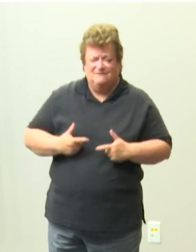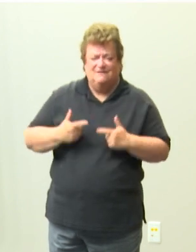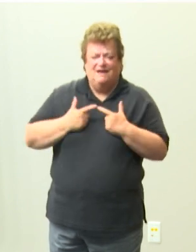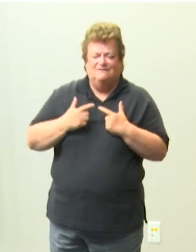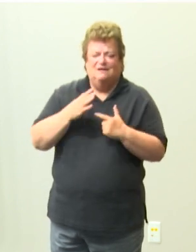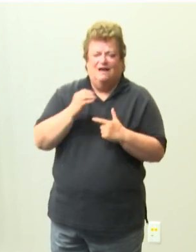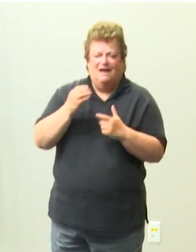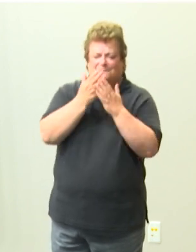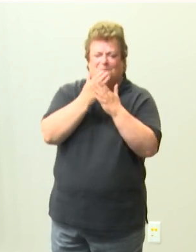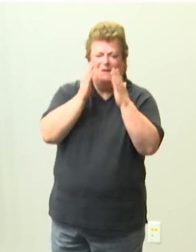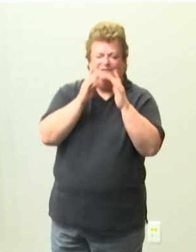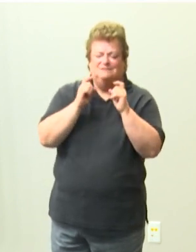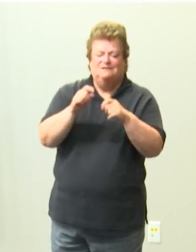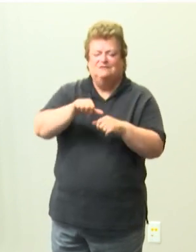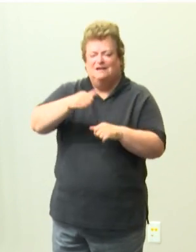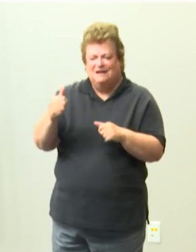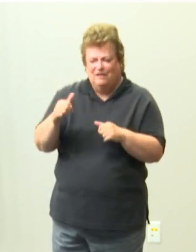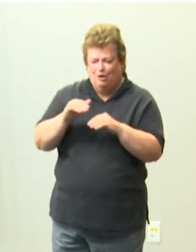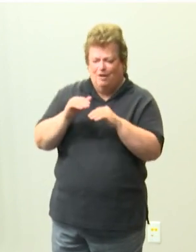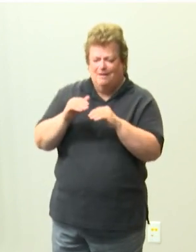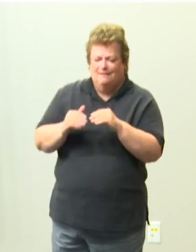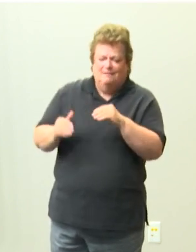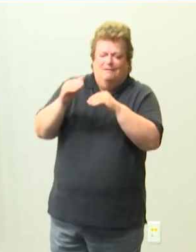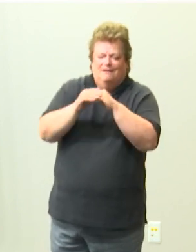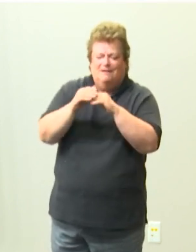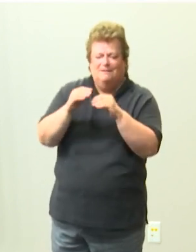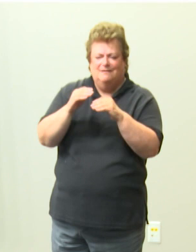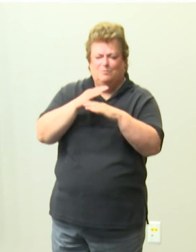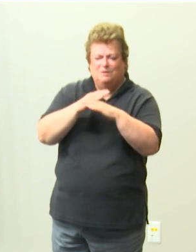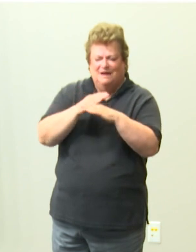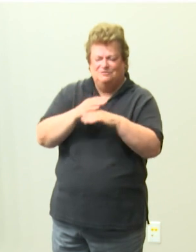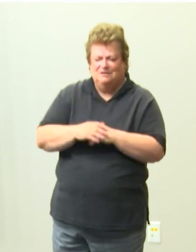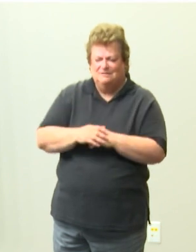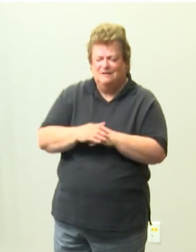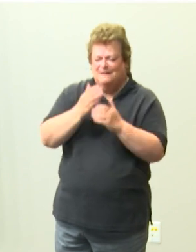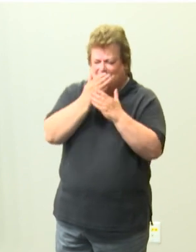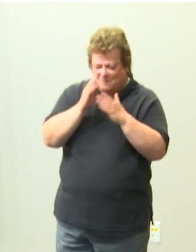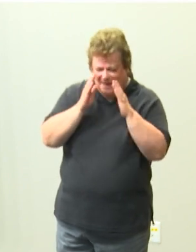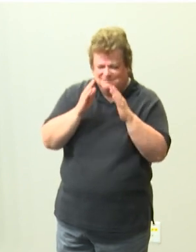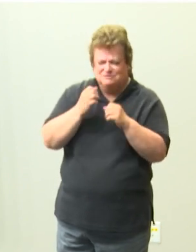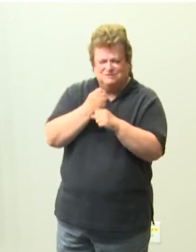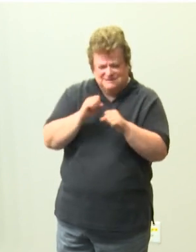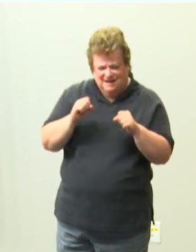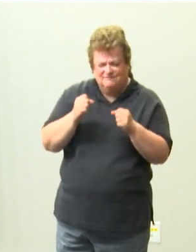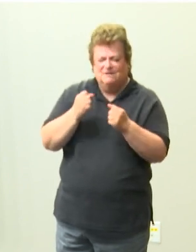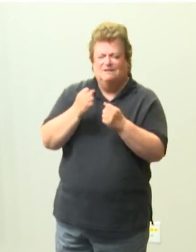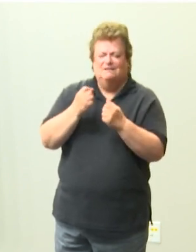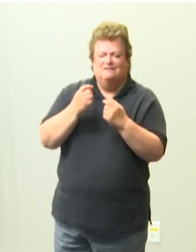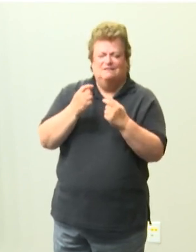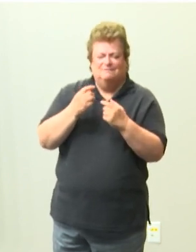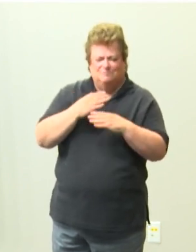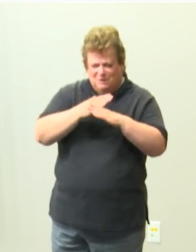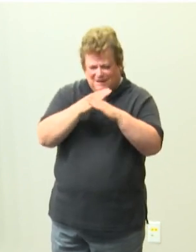masks gives another layer of protection for that masks are safe they're effective they help we have lots of things that we can